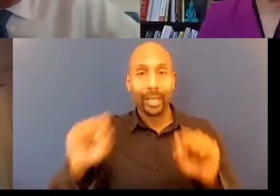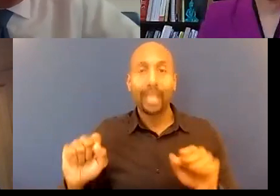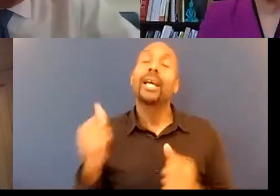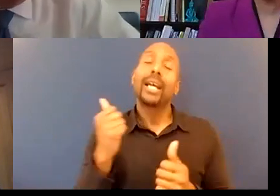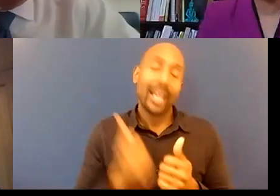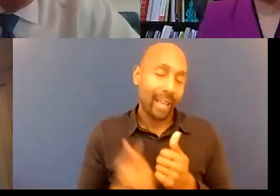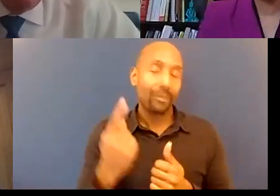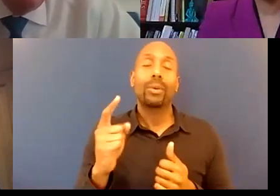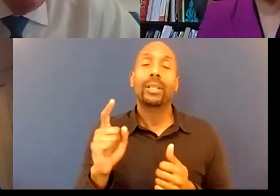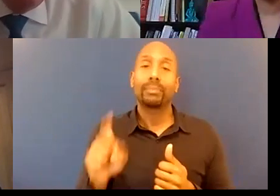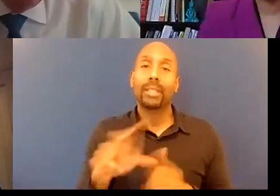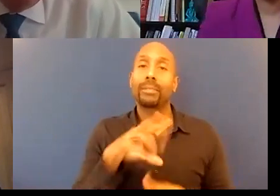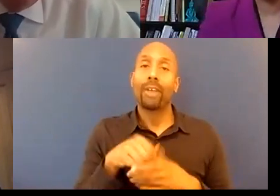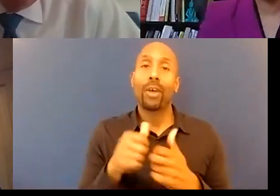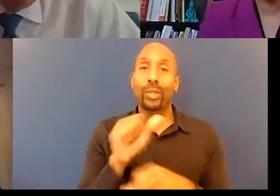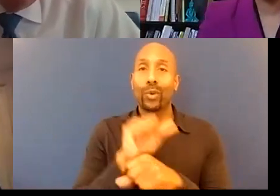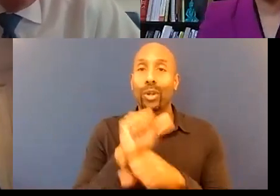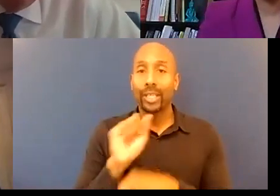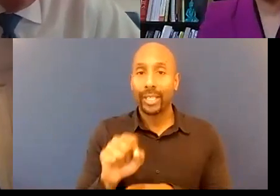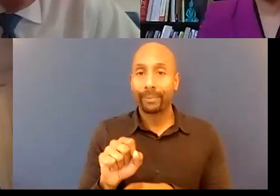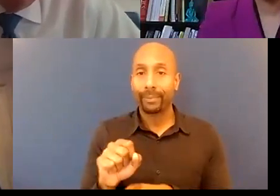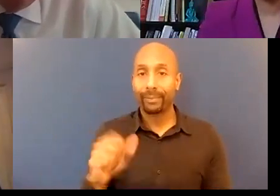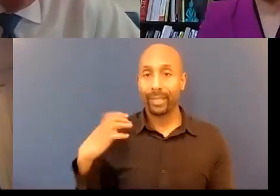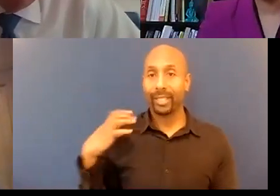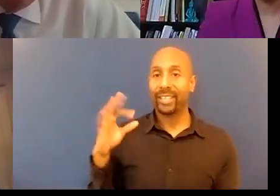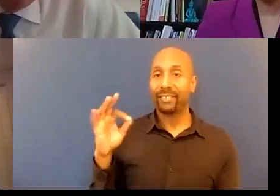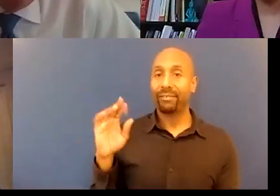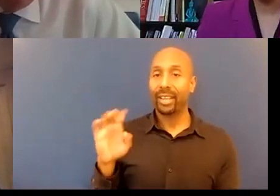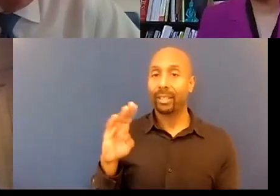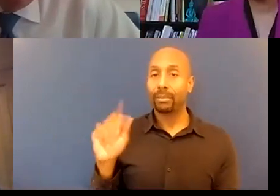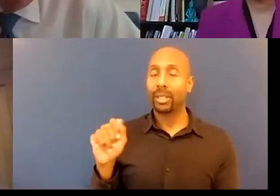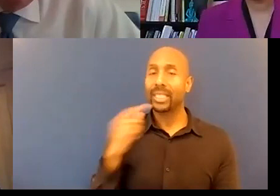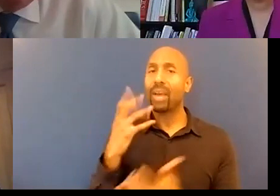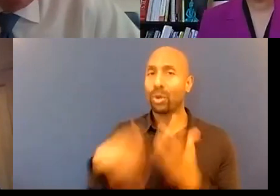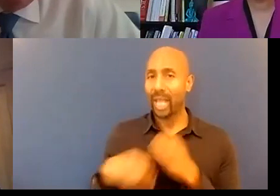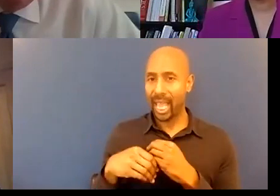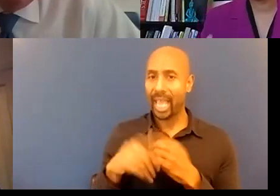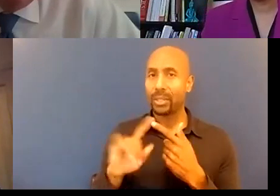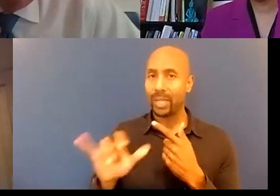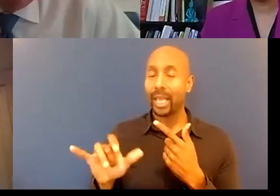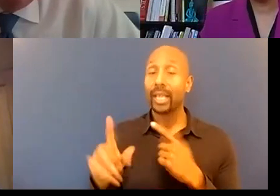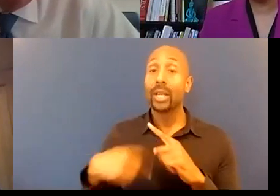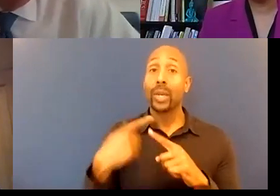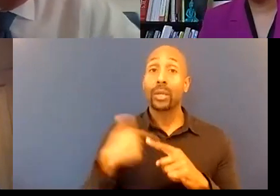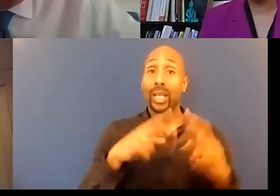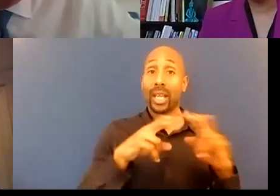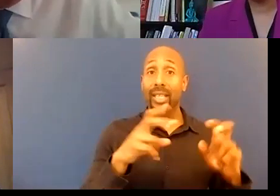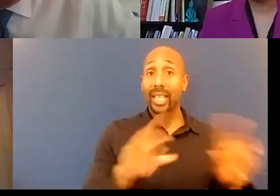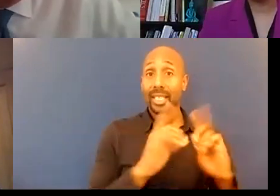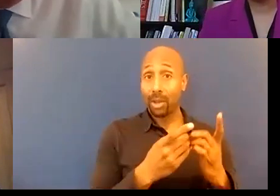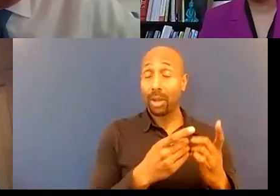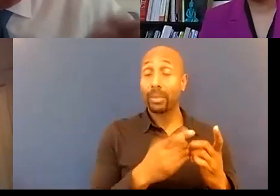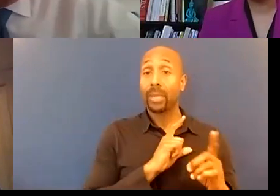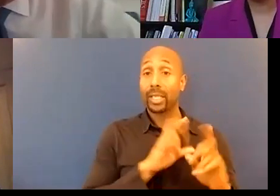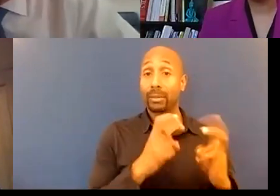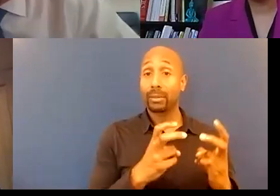work to do and if i could piggyback on what dr keesey just said um when we do an assessment of the department we also do